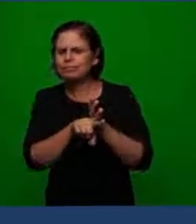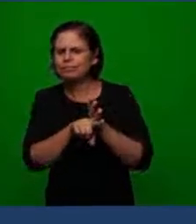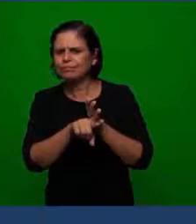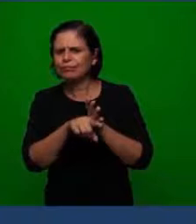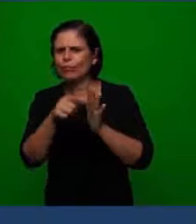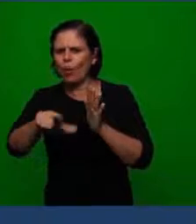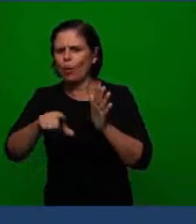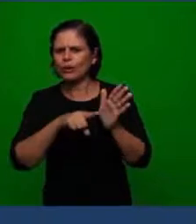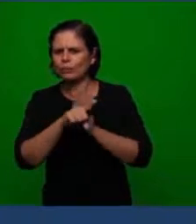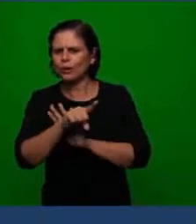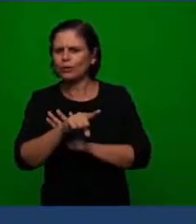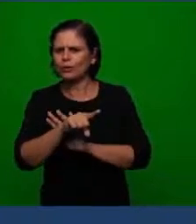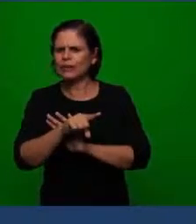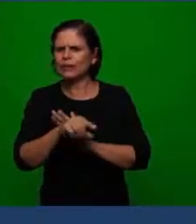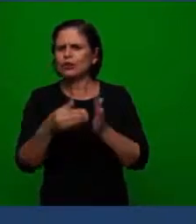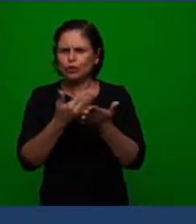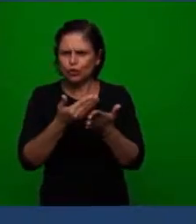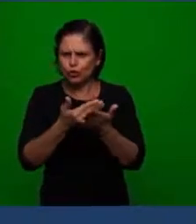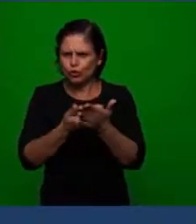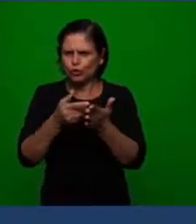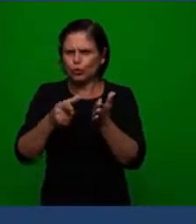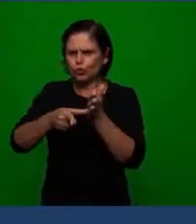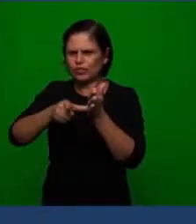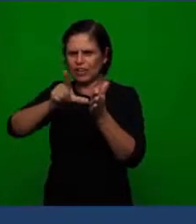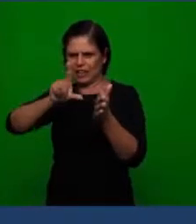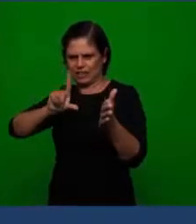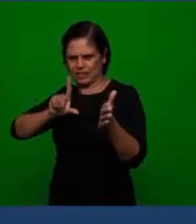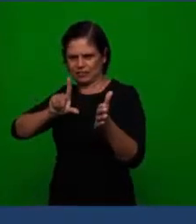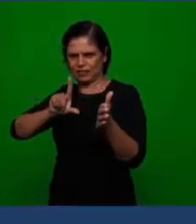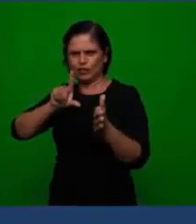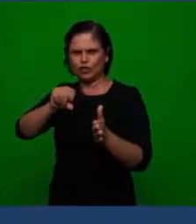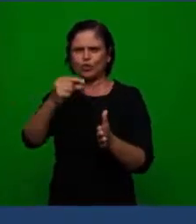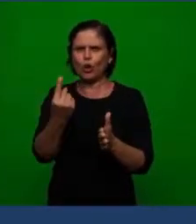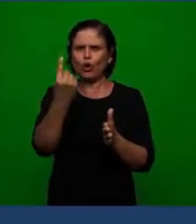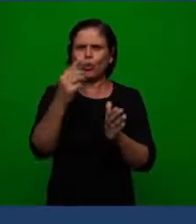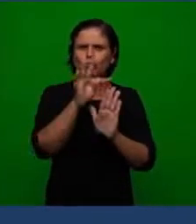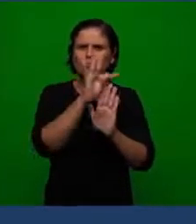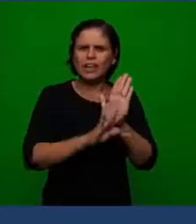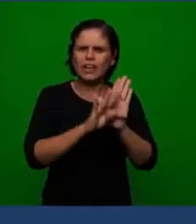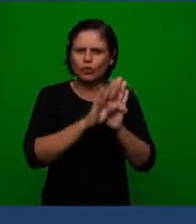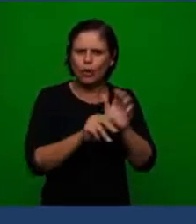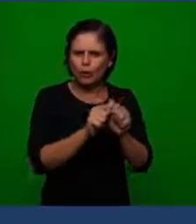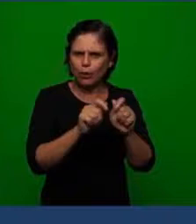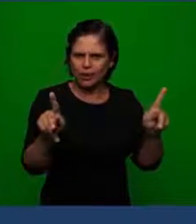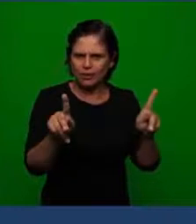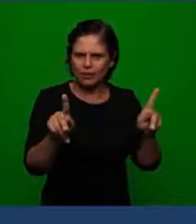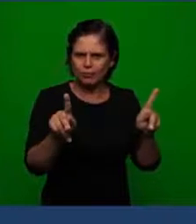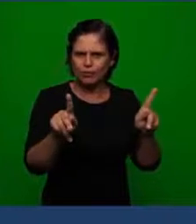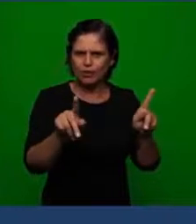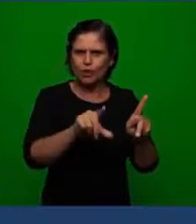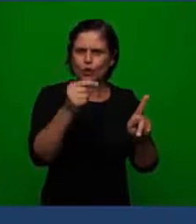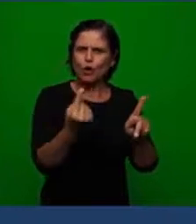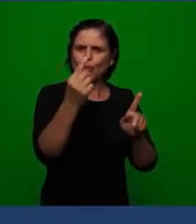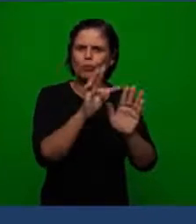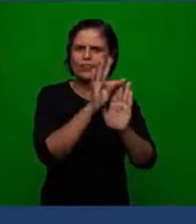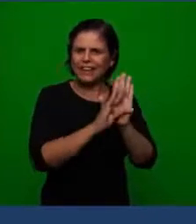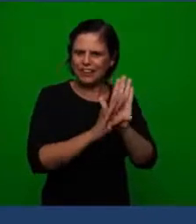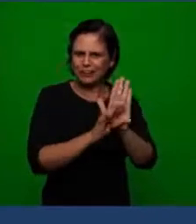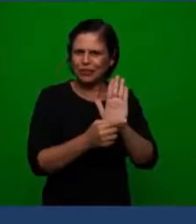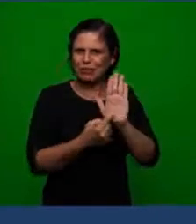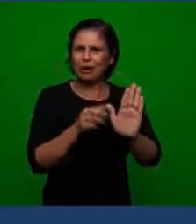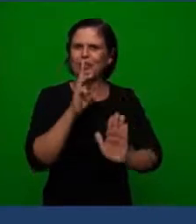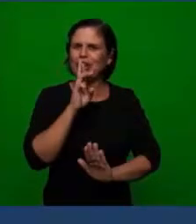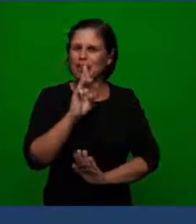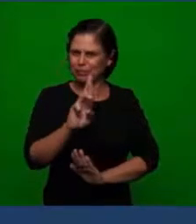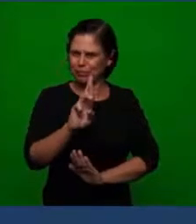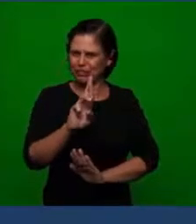the Sunday school previous teaching of the Sunday school mentioned a text from the revelations or a parable that confirms the answer